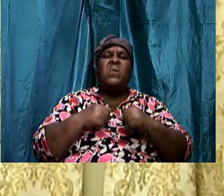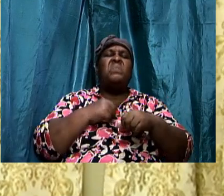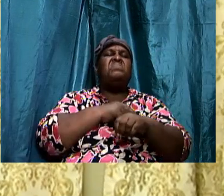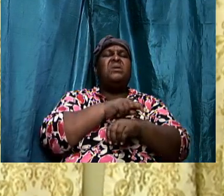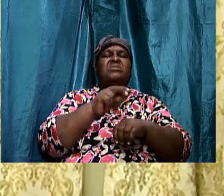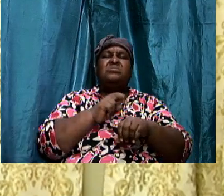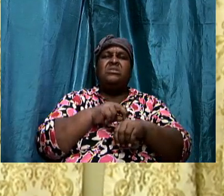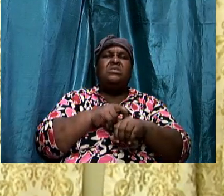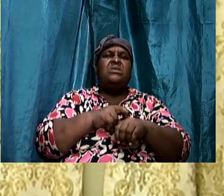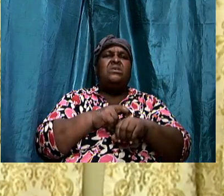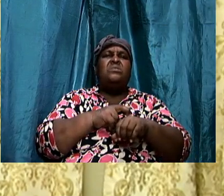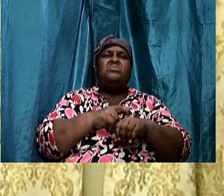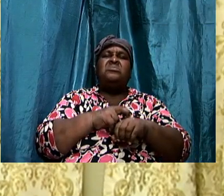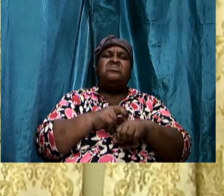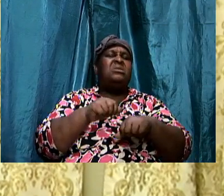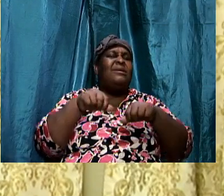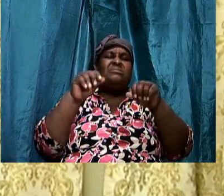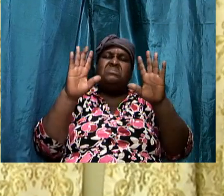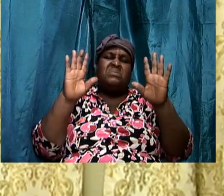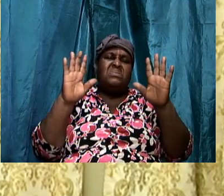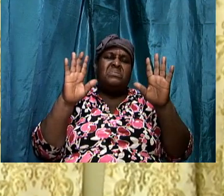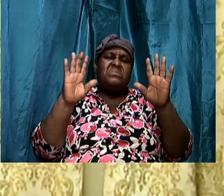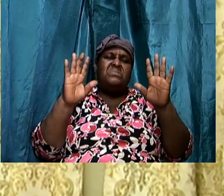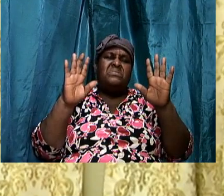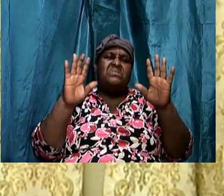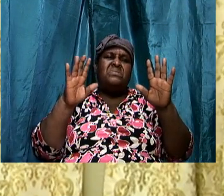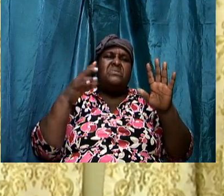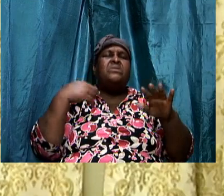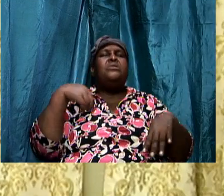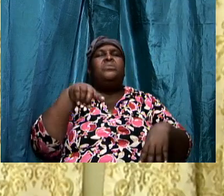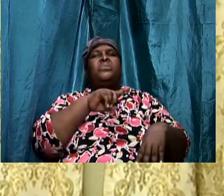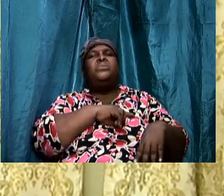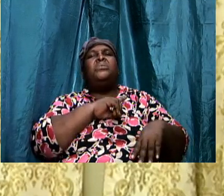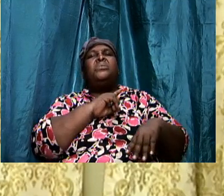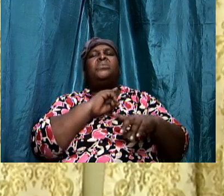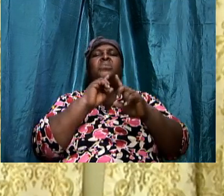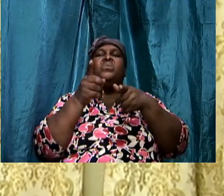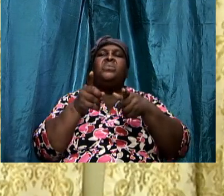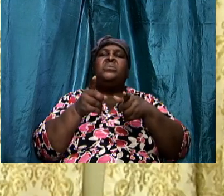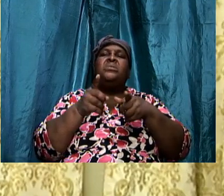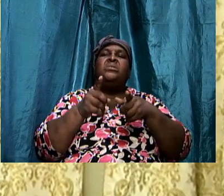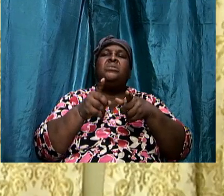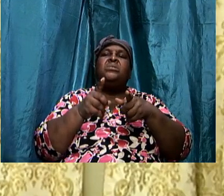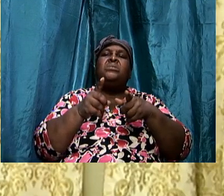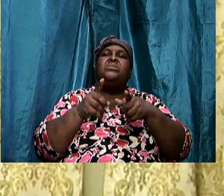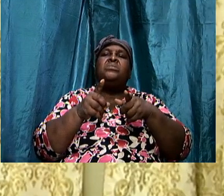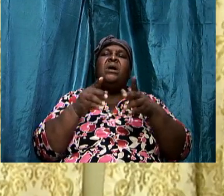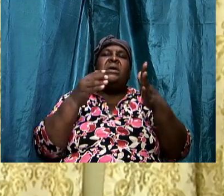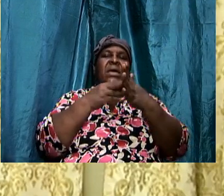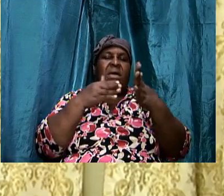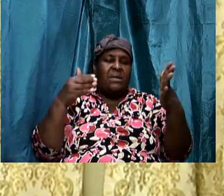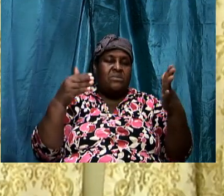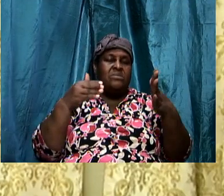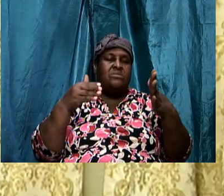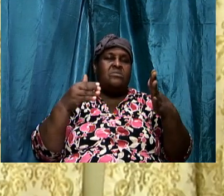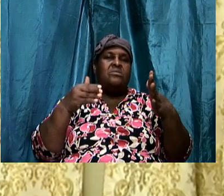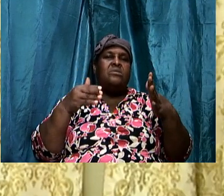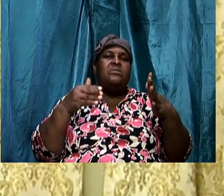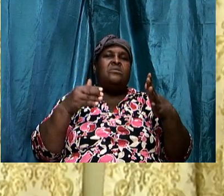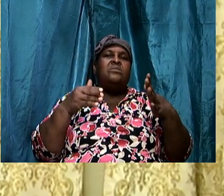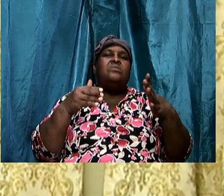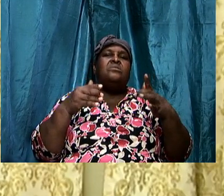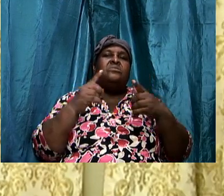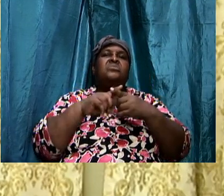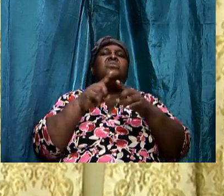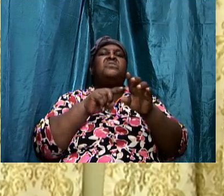we leave it up. We are going to go right back to square one. Where